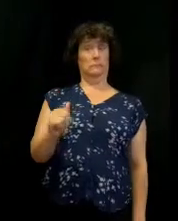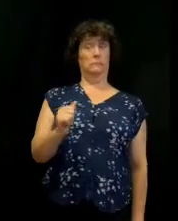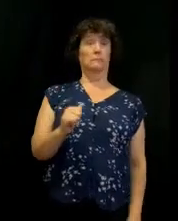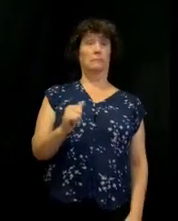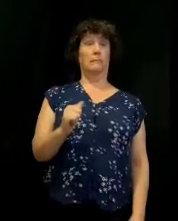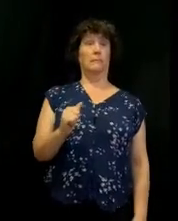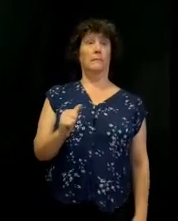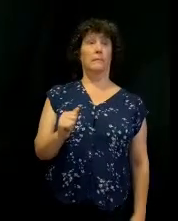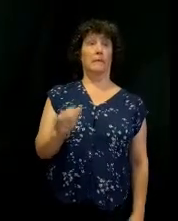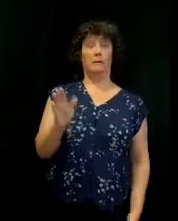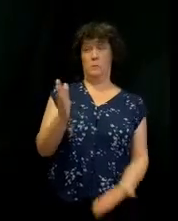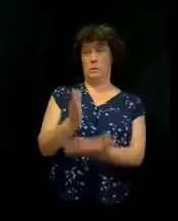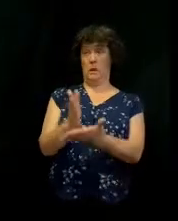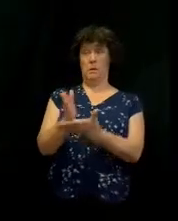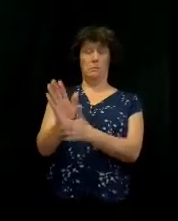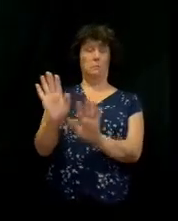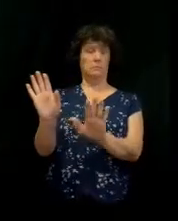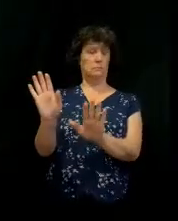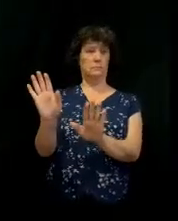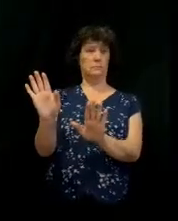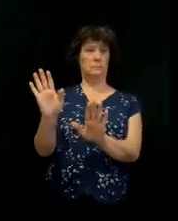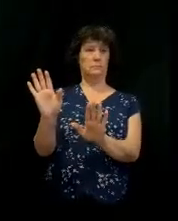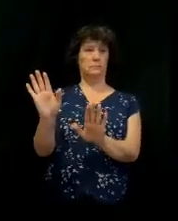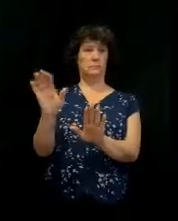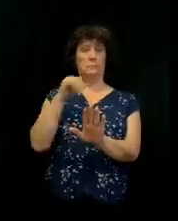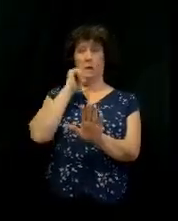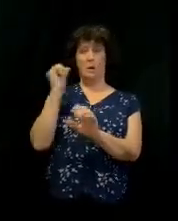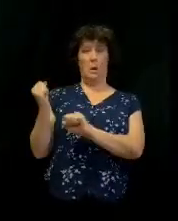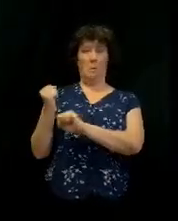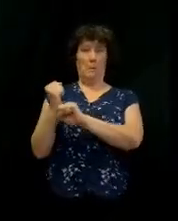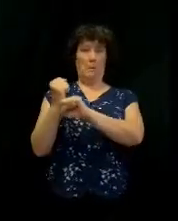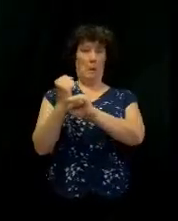So, full stop, right? All what's going on here?